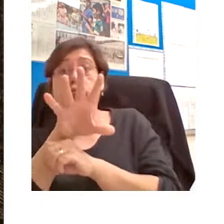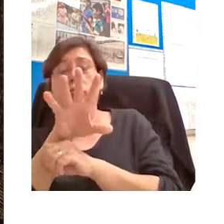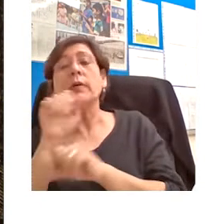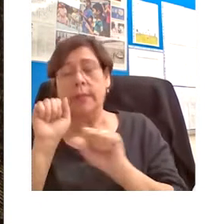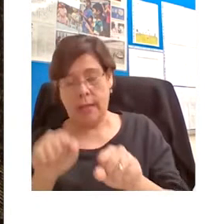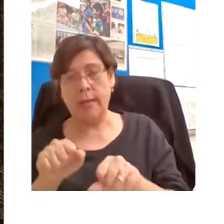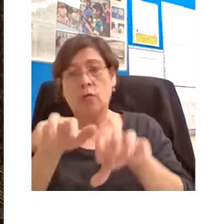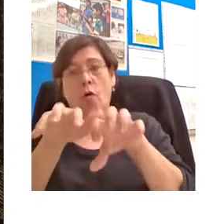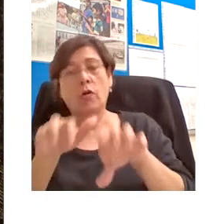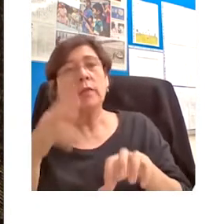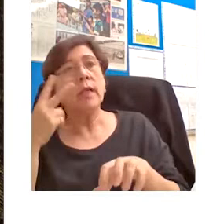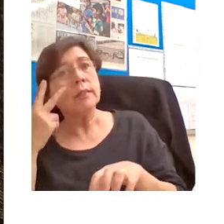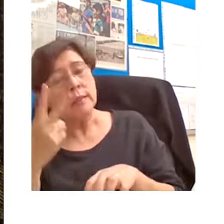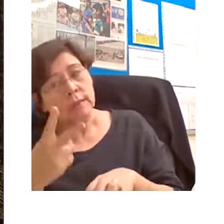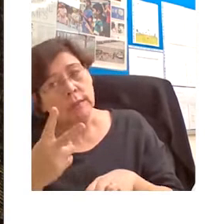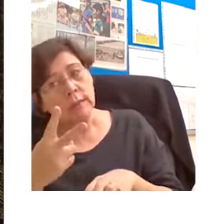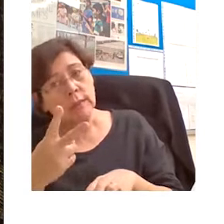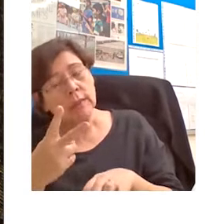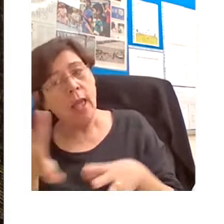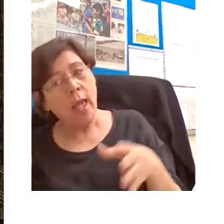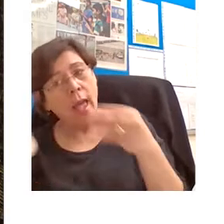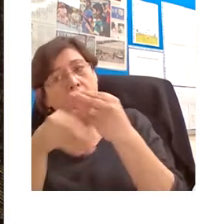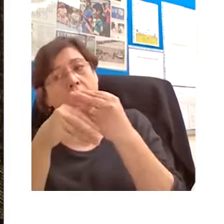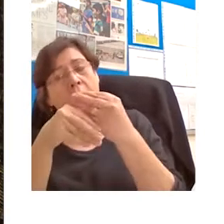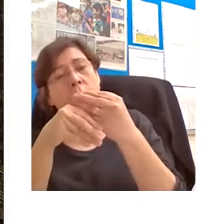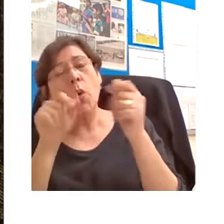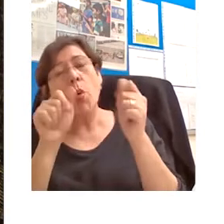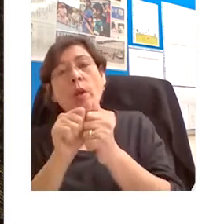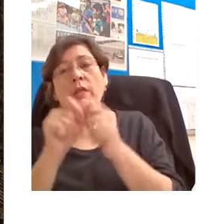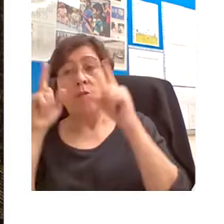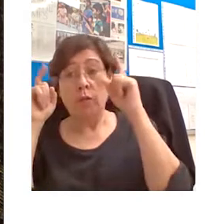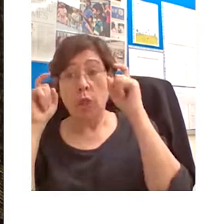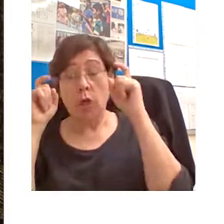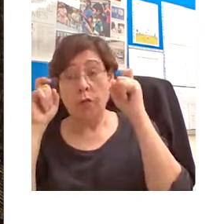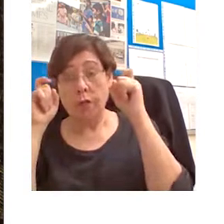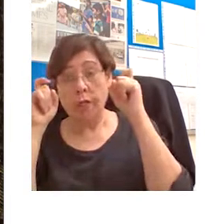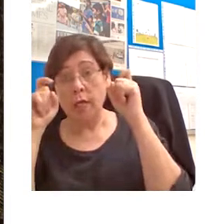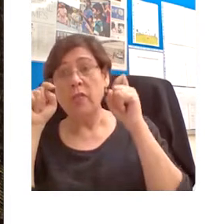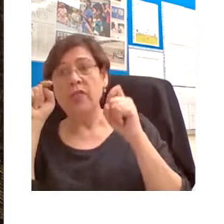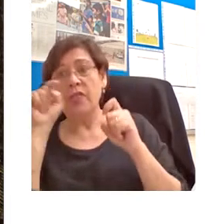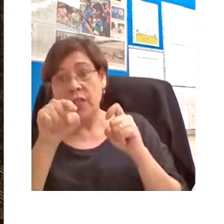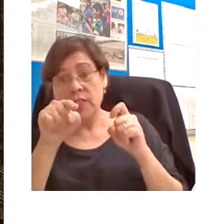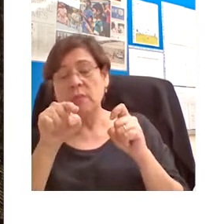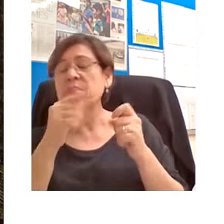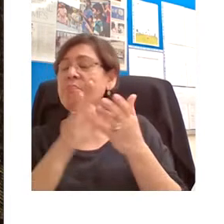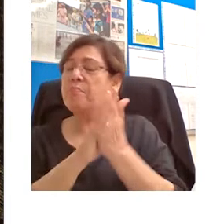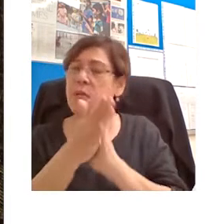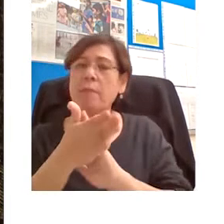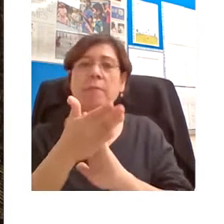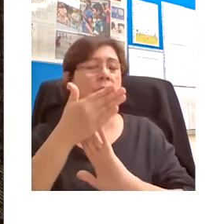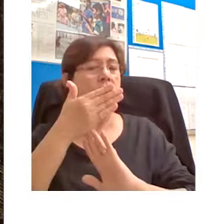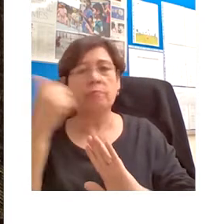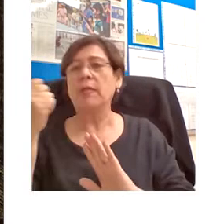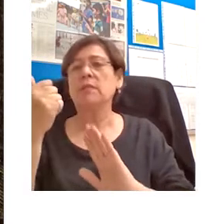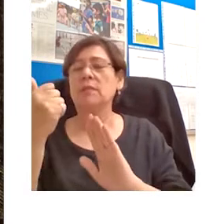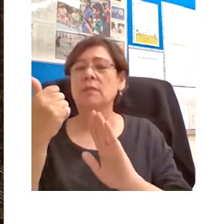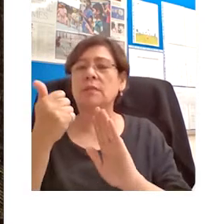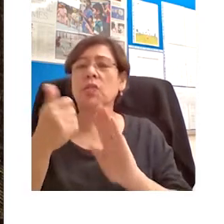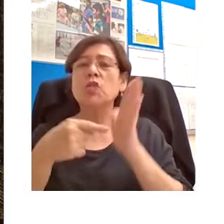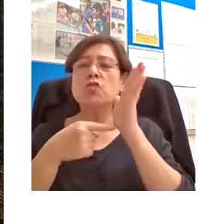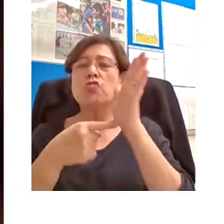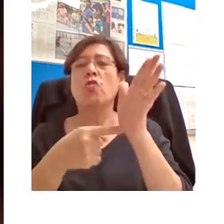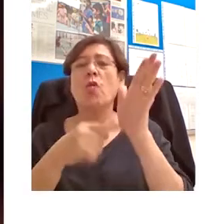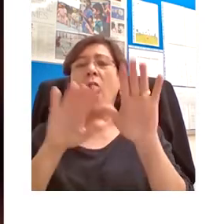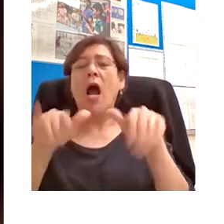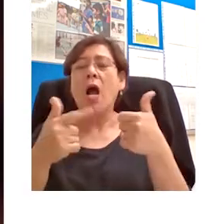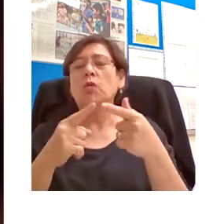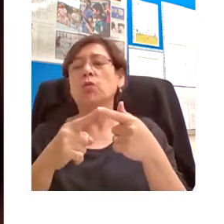Particularly when combined with photography, this kind of projection became one of the major forms of entertainment in the latter 19th and early